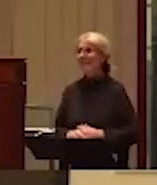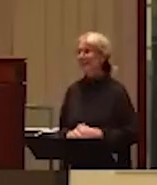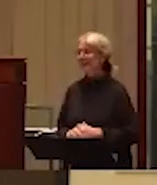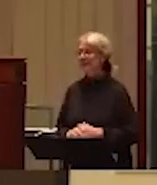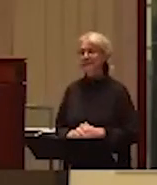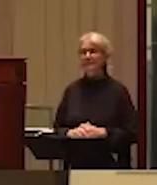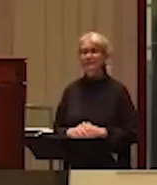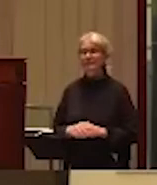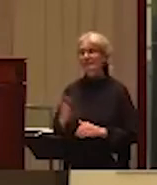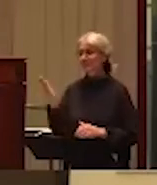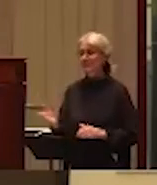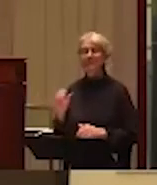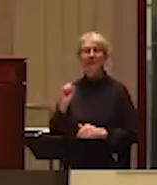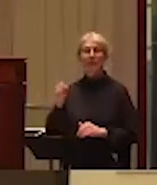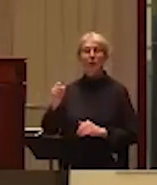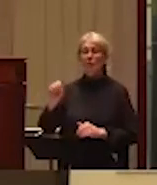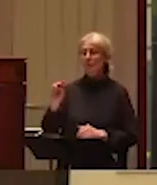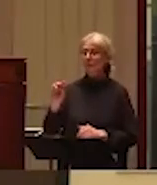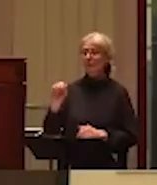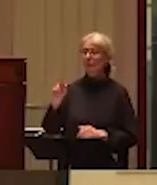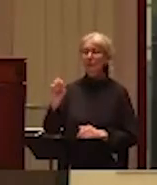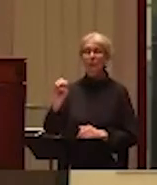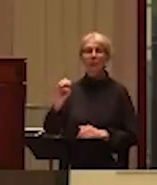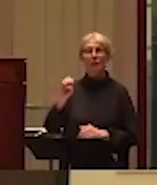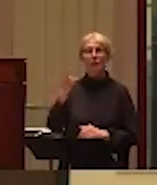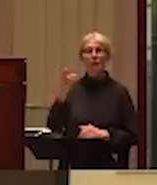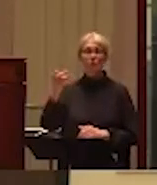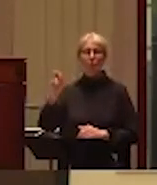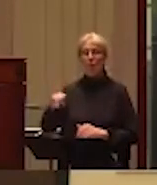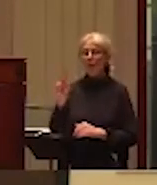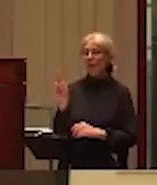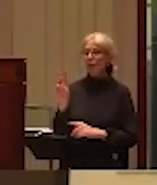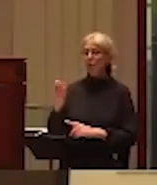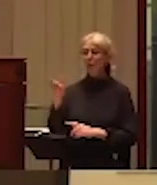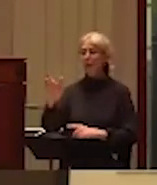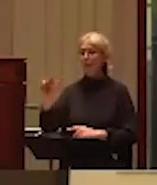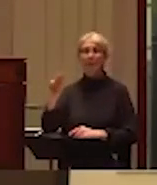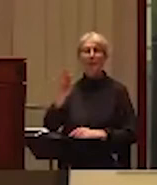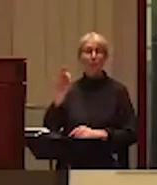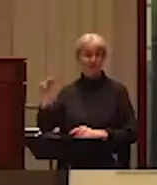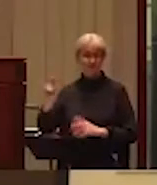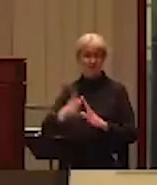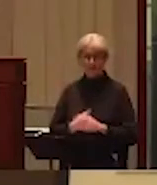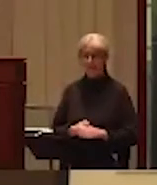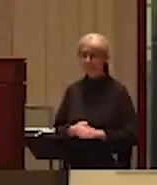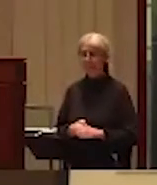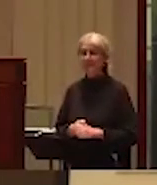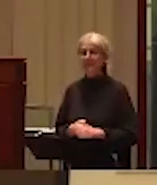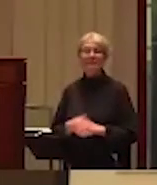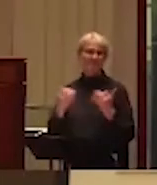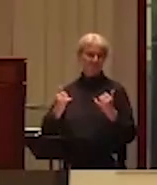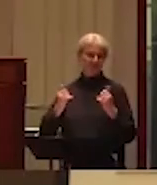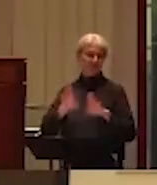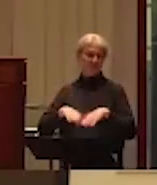My name is Elder Marie Hooper from the Qwikwilum First Nation. This time, I'd like to do a land acknowledgement.